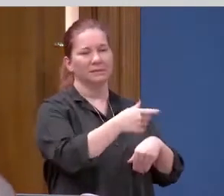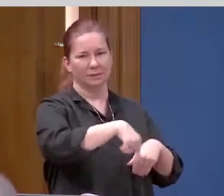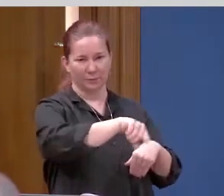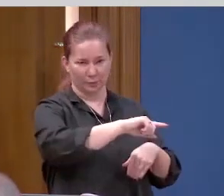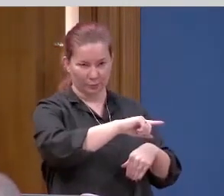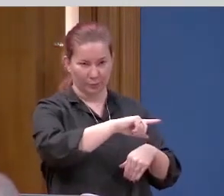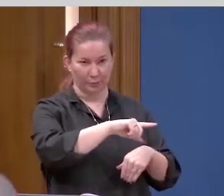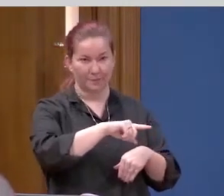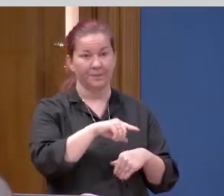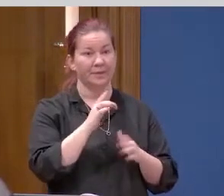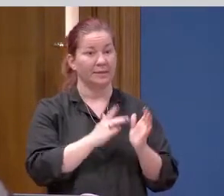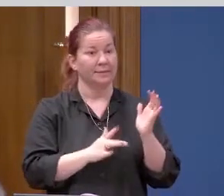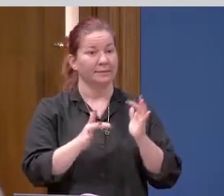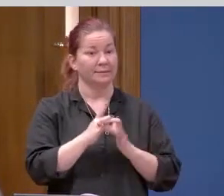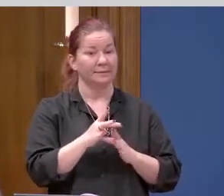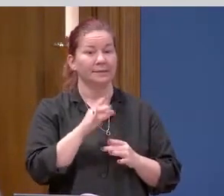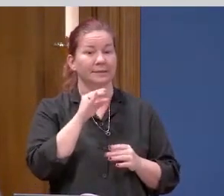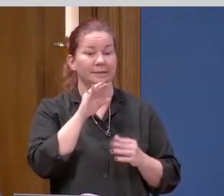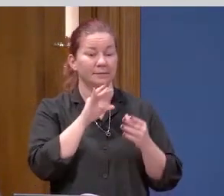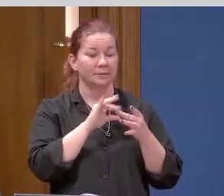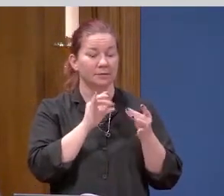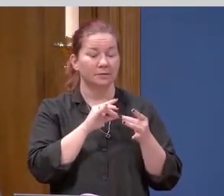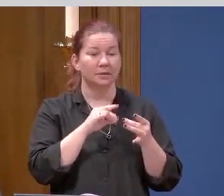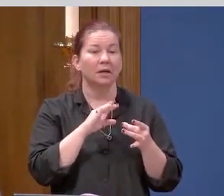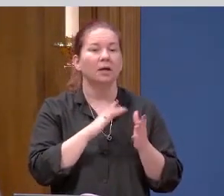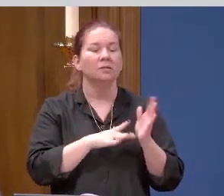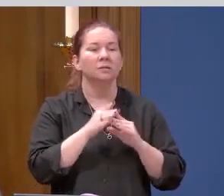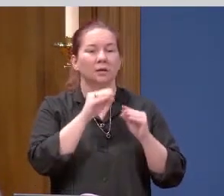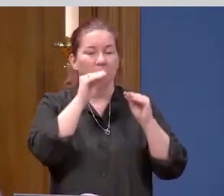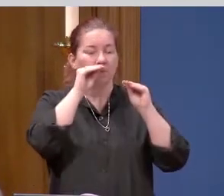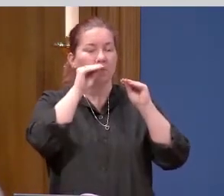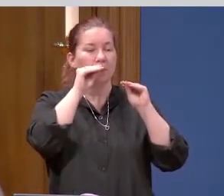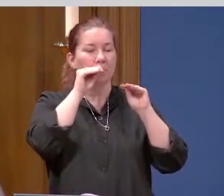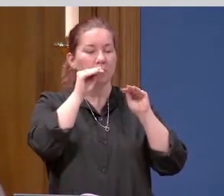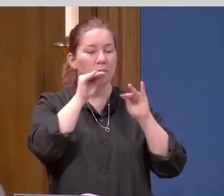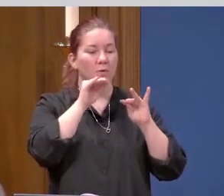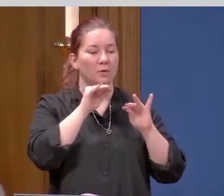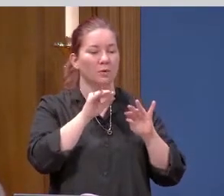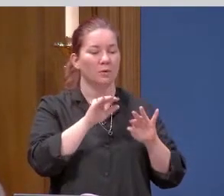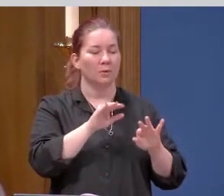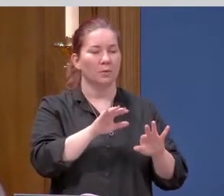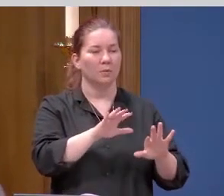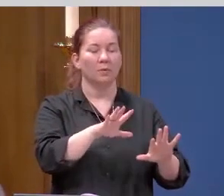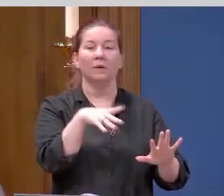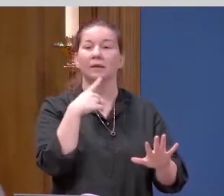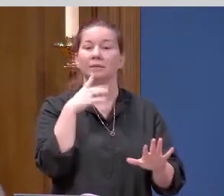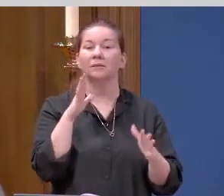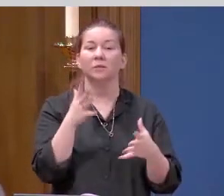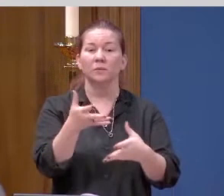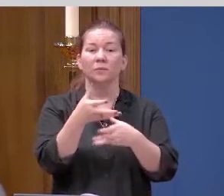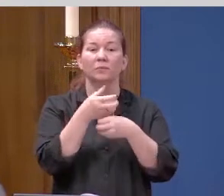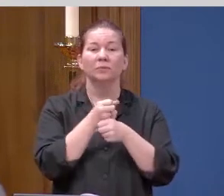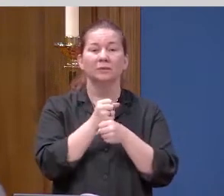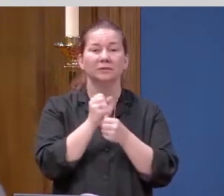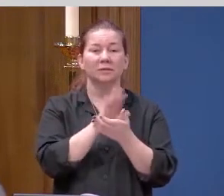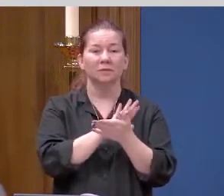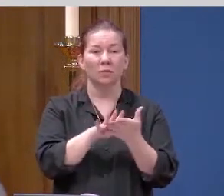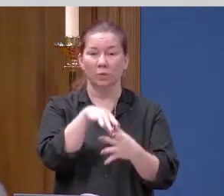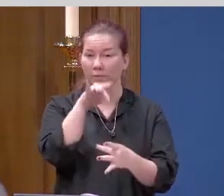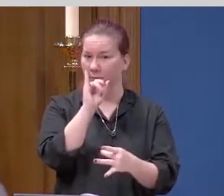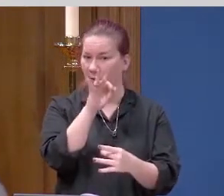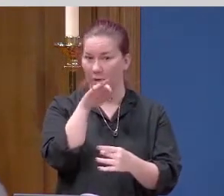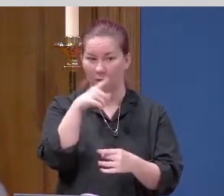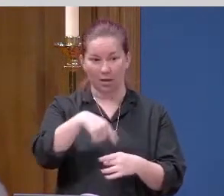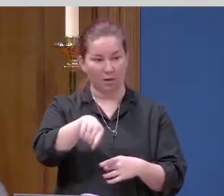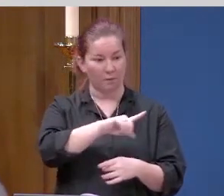When he had said this, he breathed on them and said to them, Receive the Holy Spirit. If you